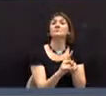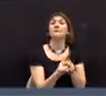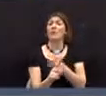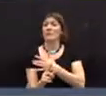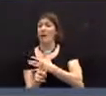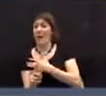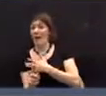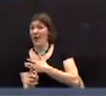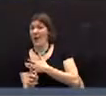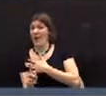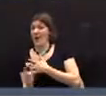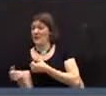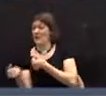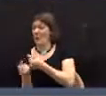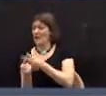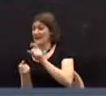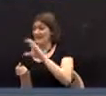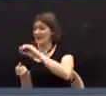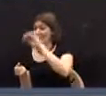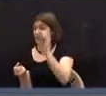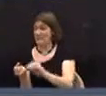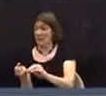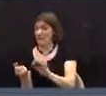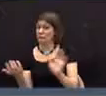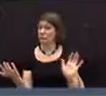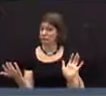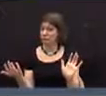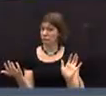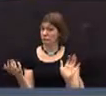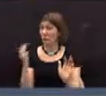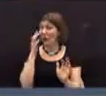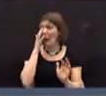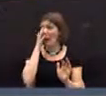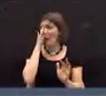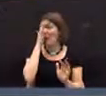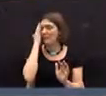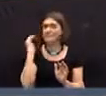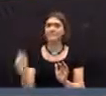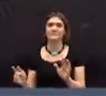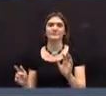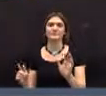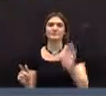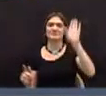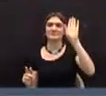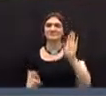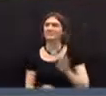% vote. Now, do I hear... Mr. Wilmerding.